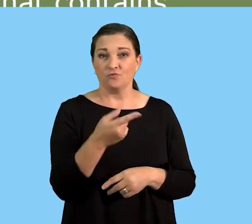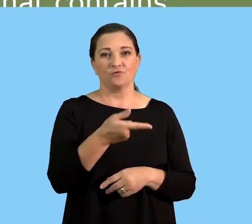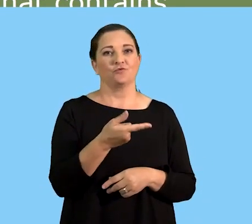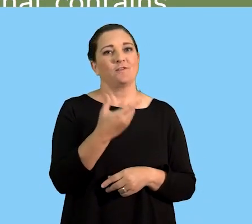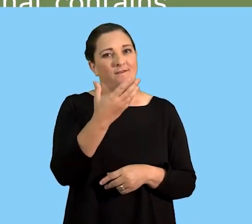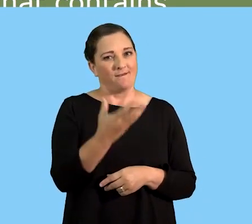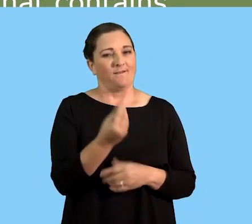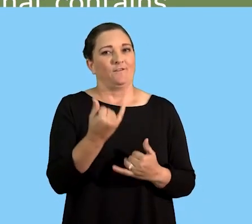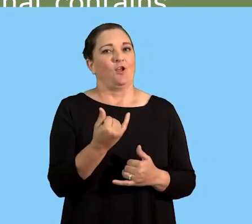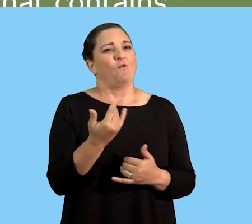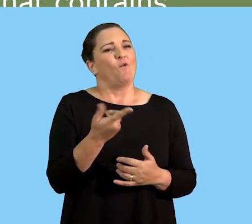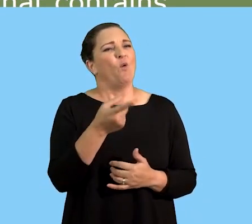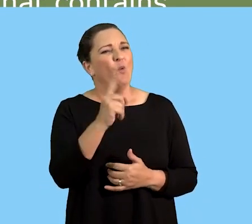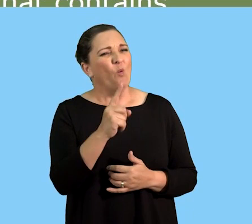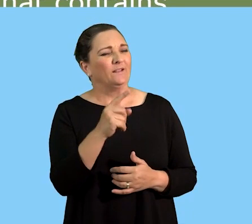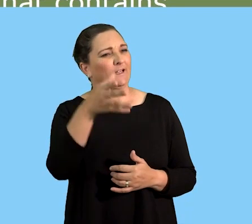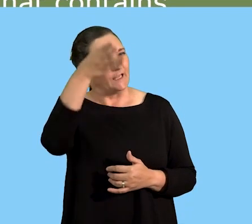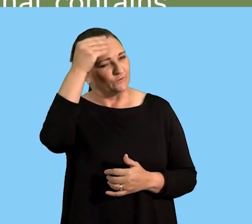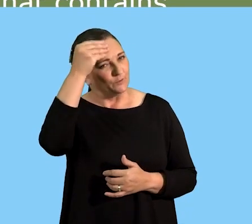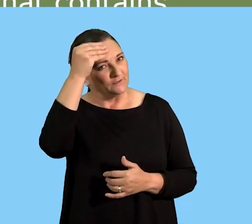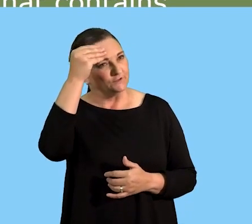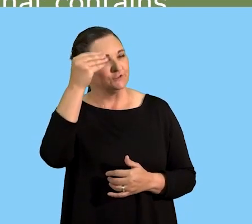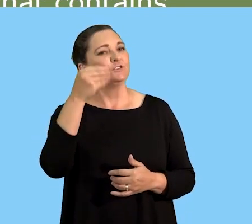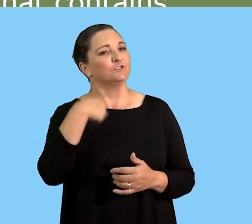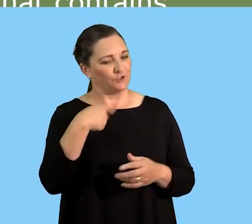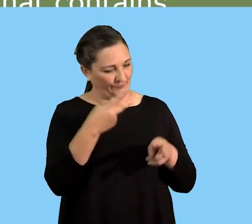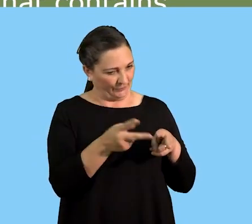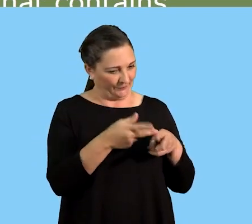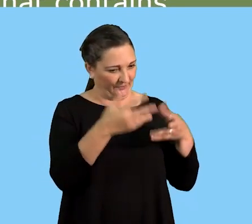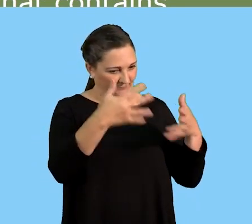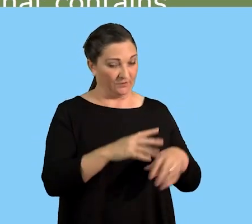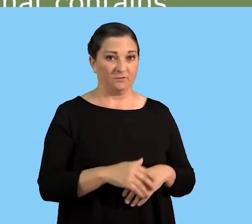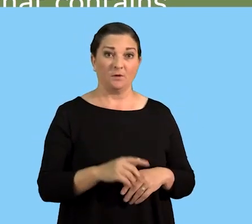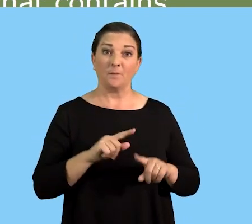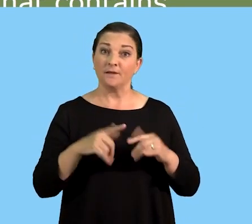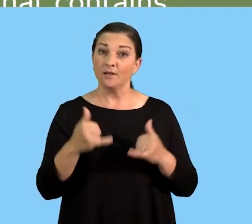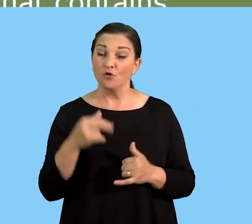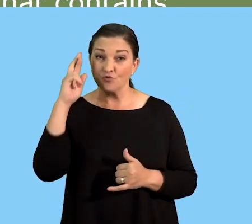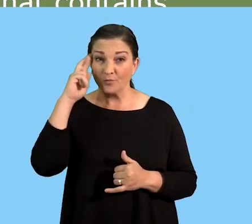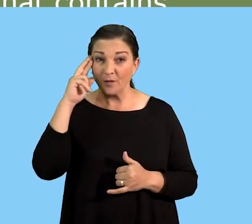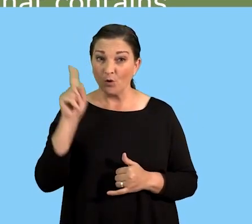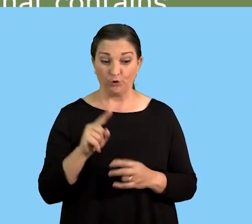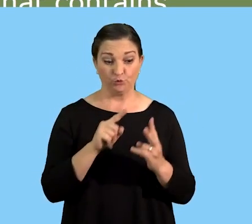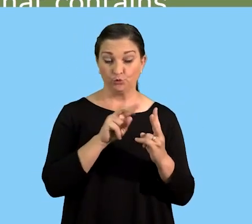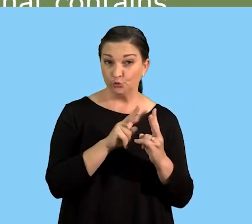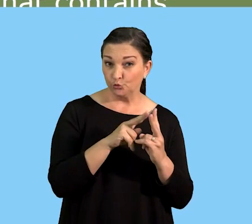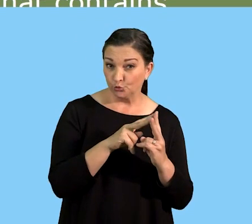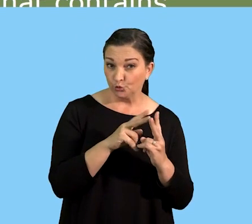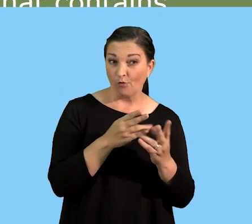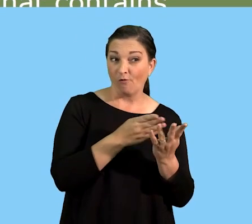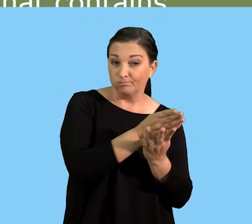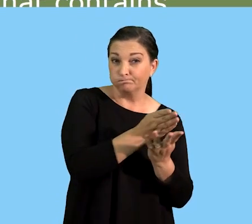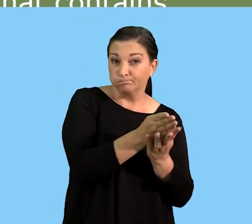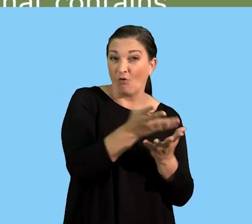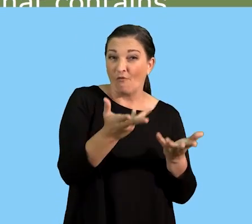information. Now, remember that the question wants us to quote two of the aspects of the